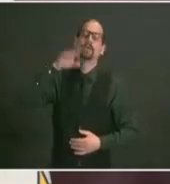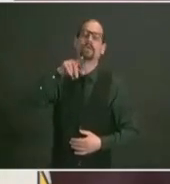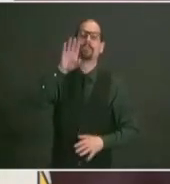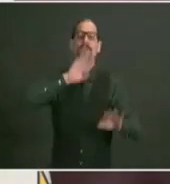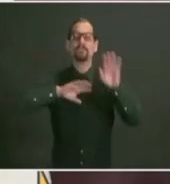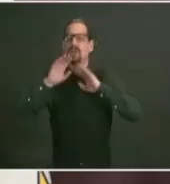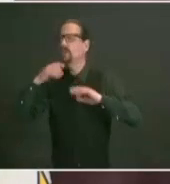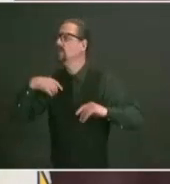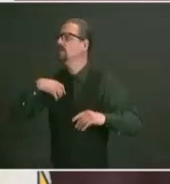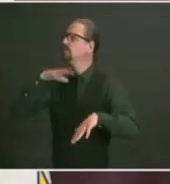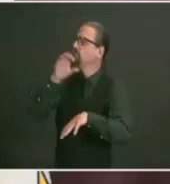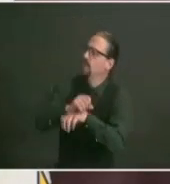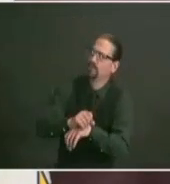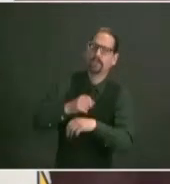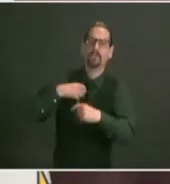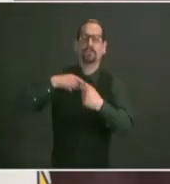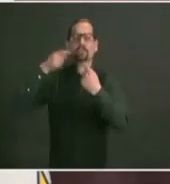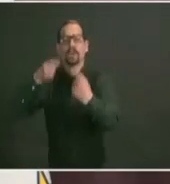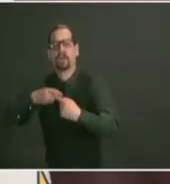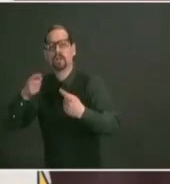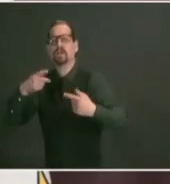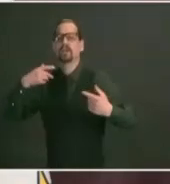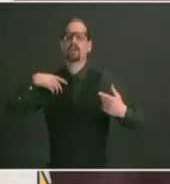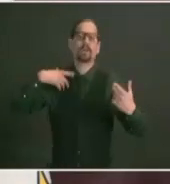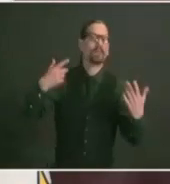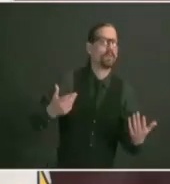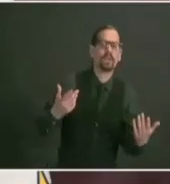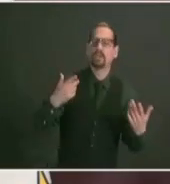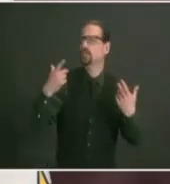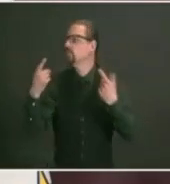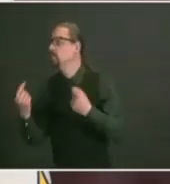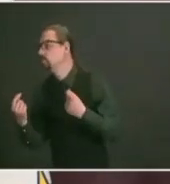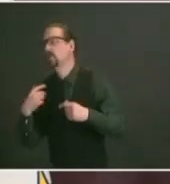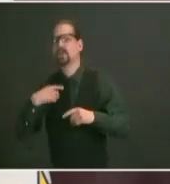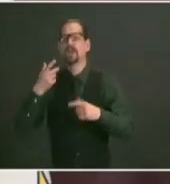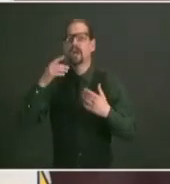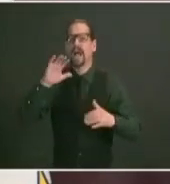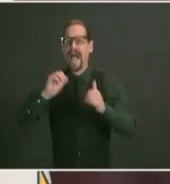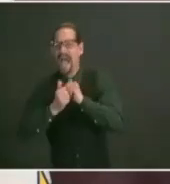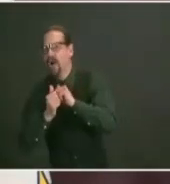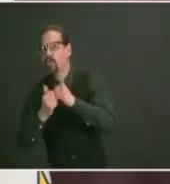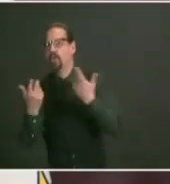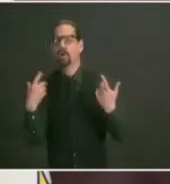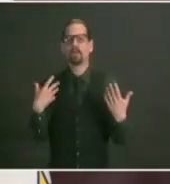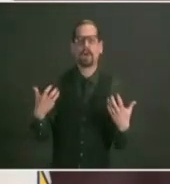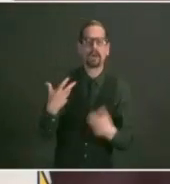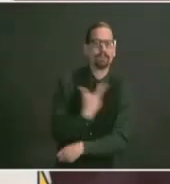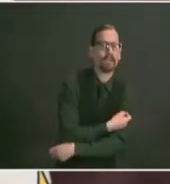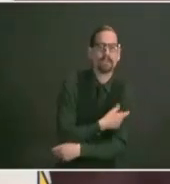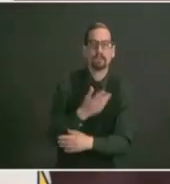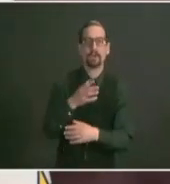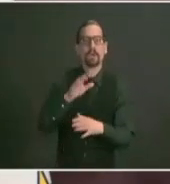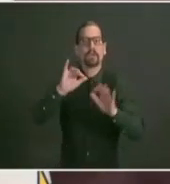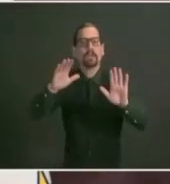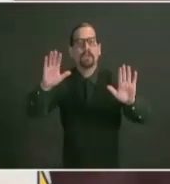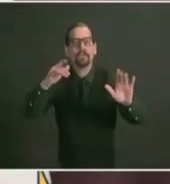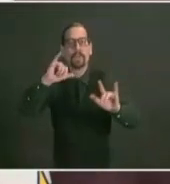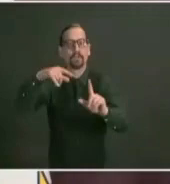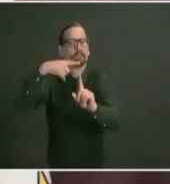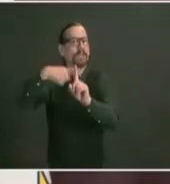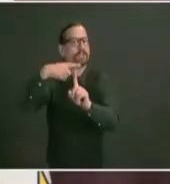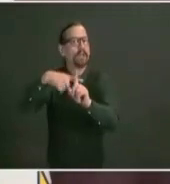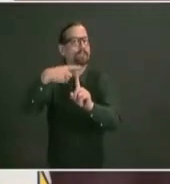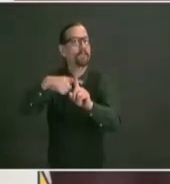sense that people are eager to get vaccinated we want that to continue so that we can get vaccines into the arms of